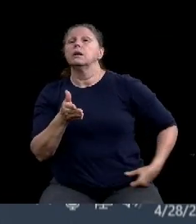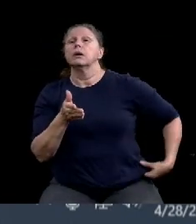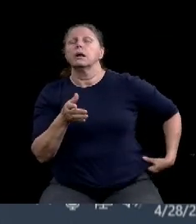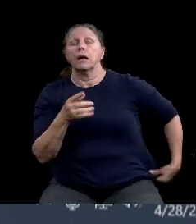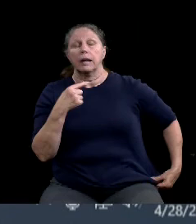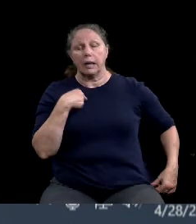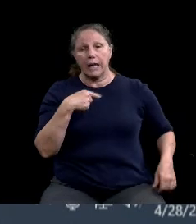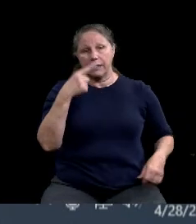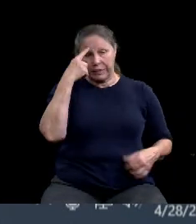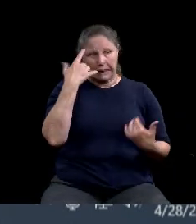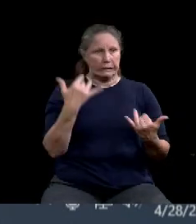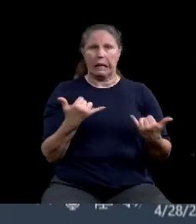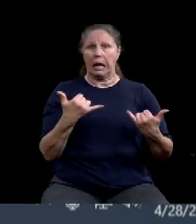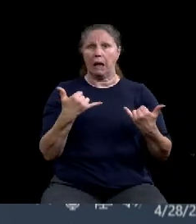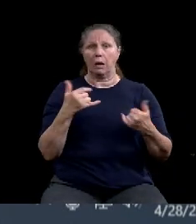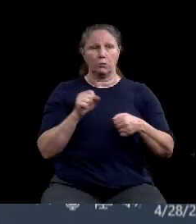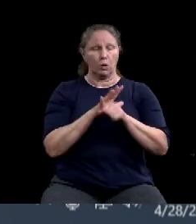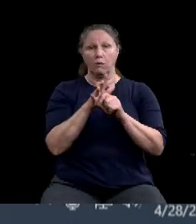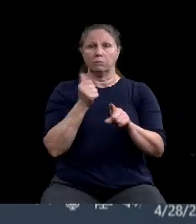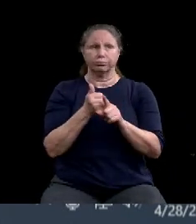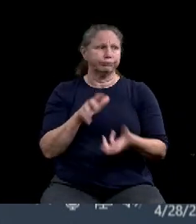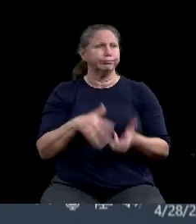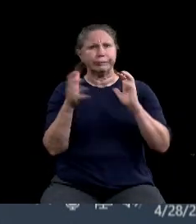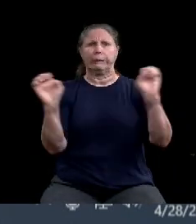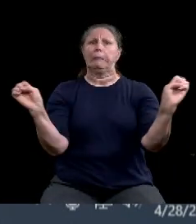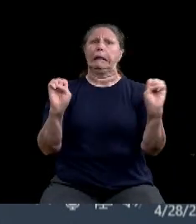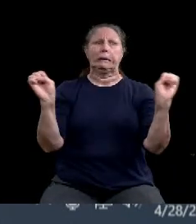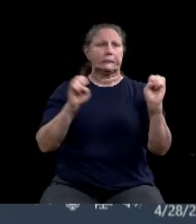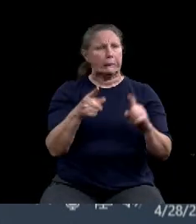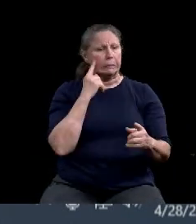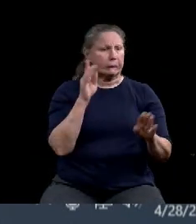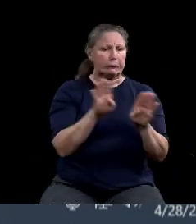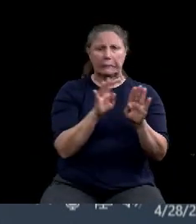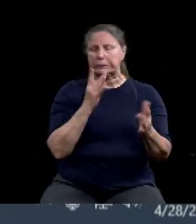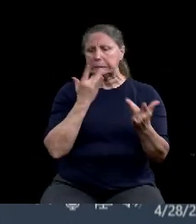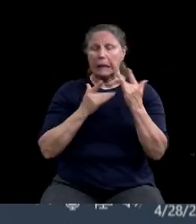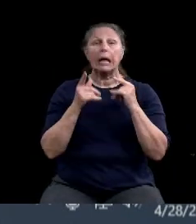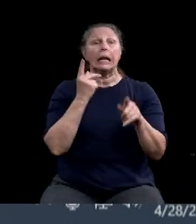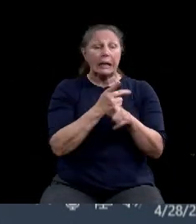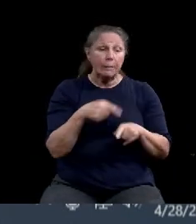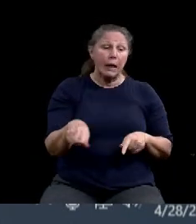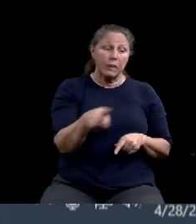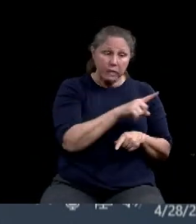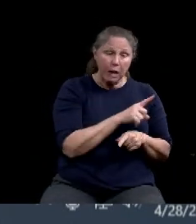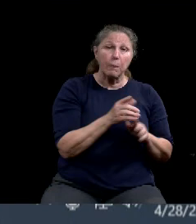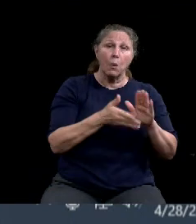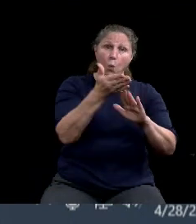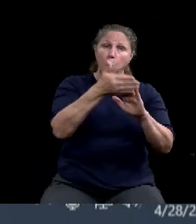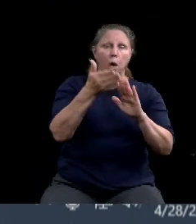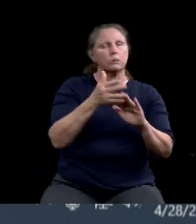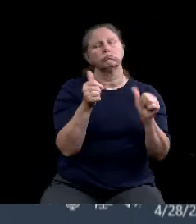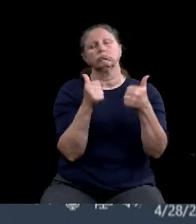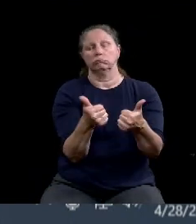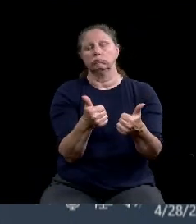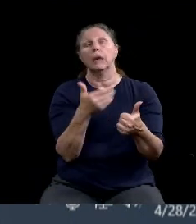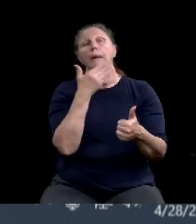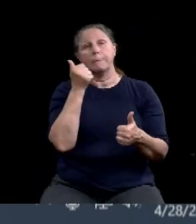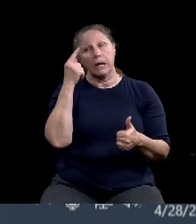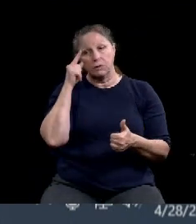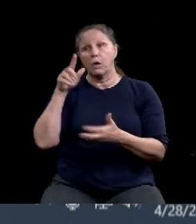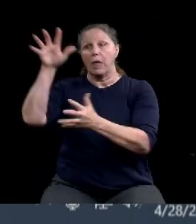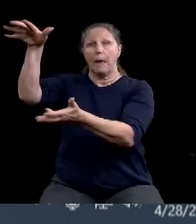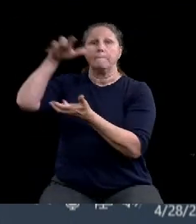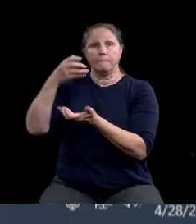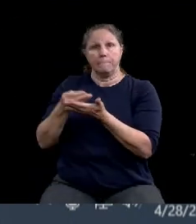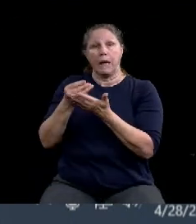situation, keeping our small businesses open is, is the best way that we can spend some of these economic, uh, development dollars. And so,